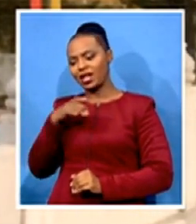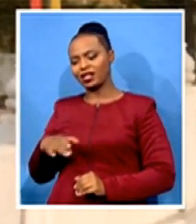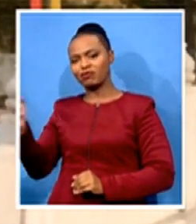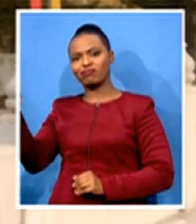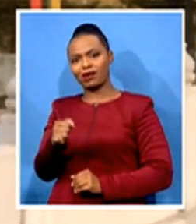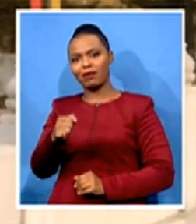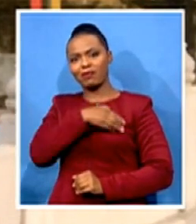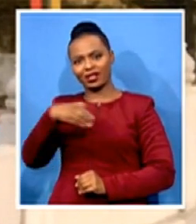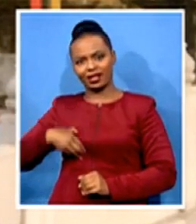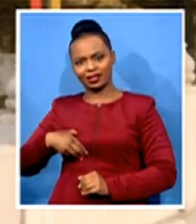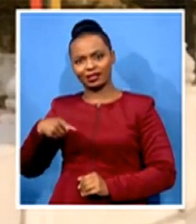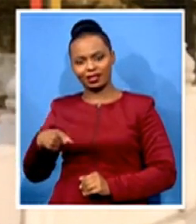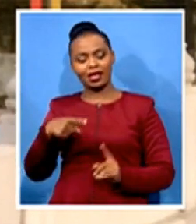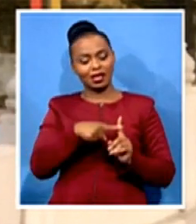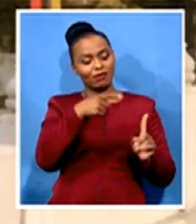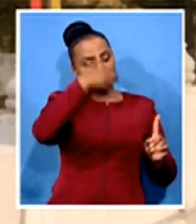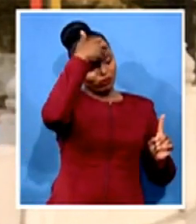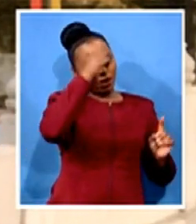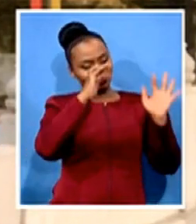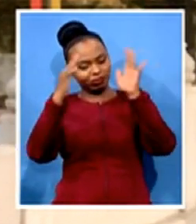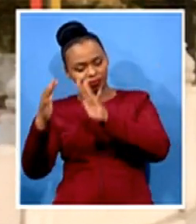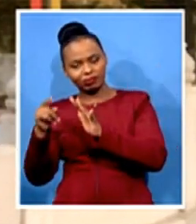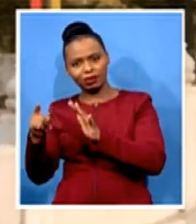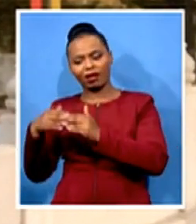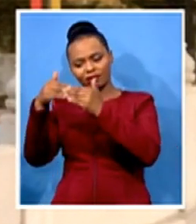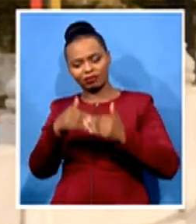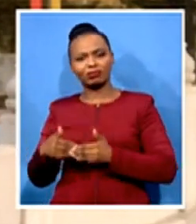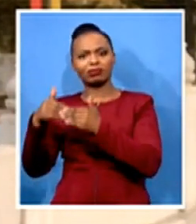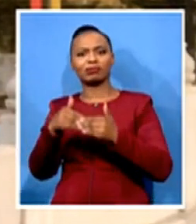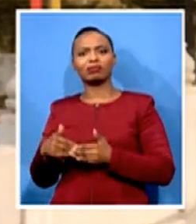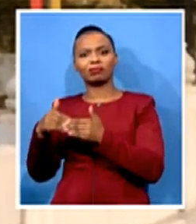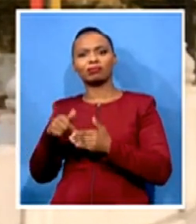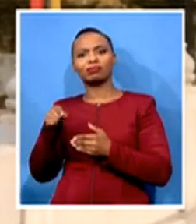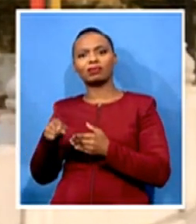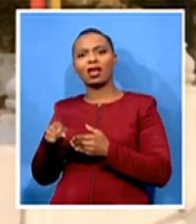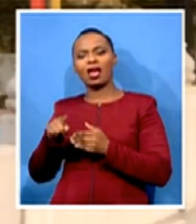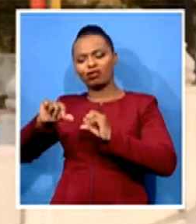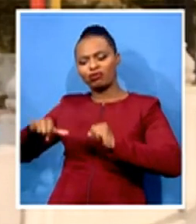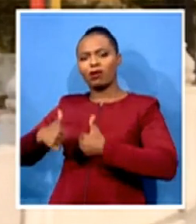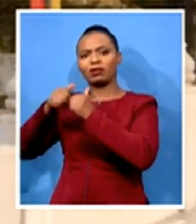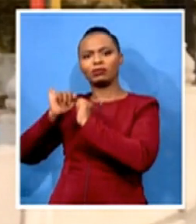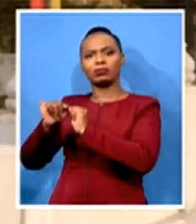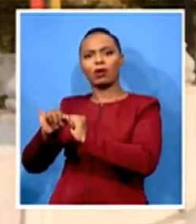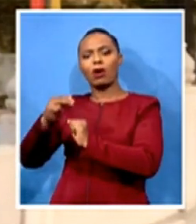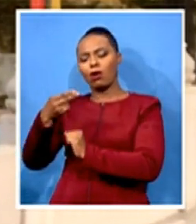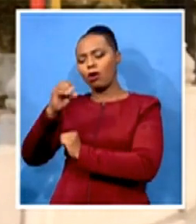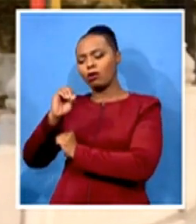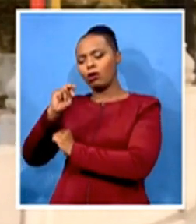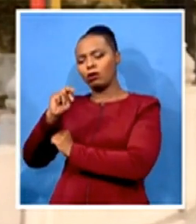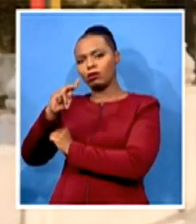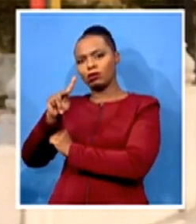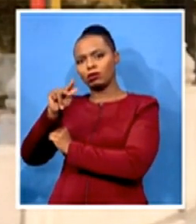like the handling of the crisis in Hong Kong. So there is a big question mark about how Joe Biden